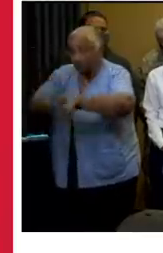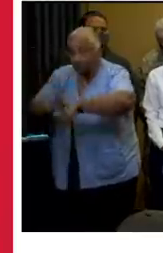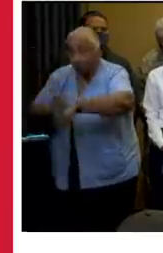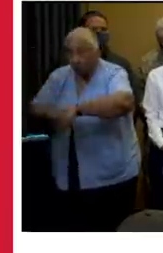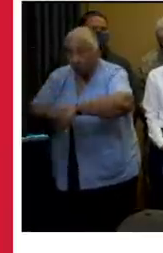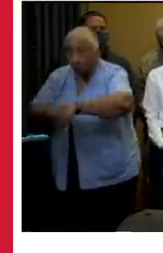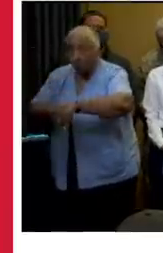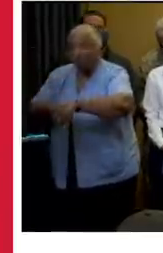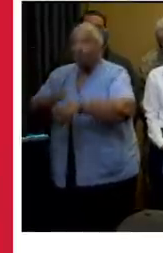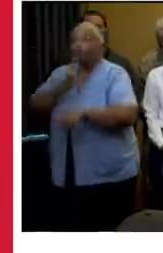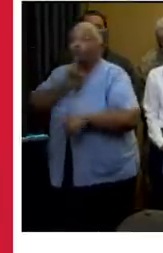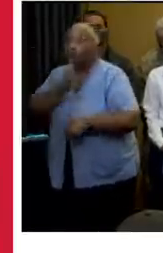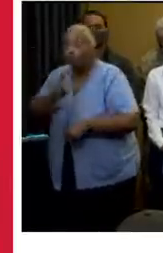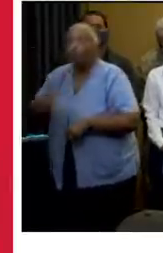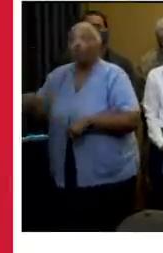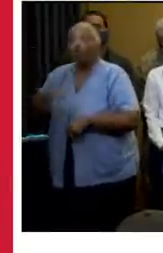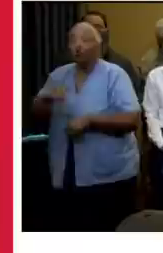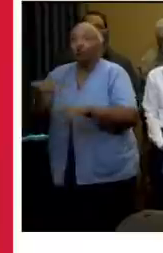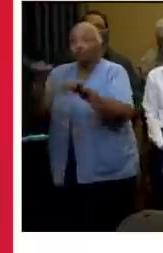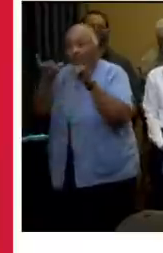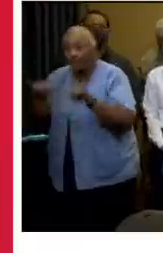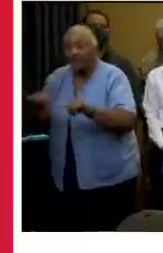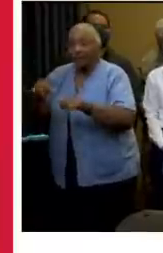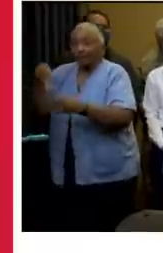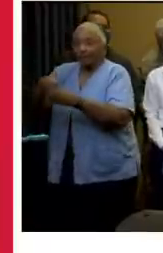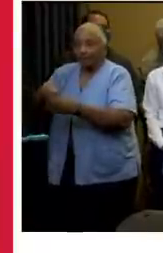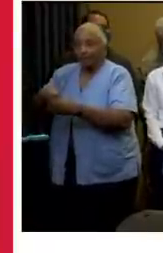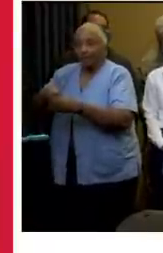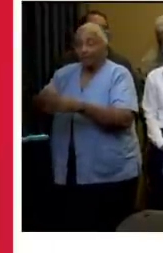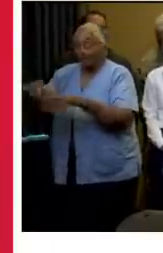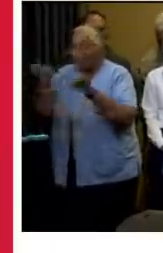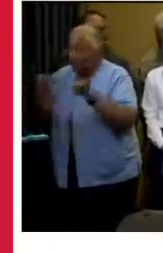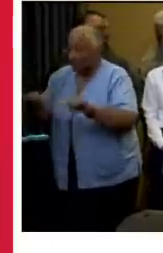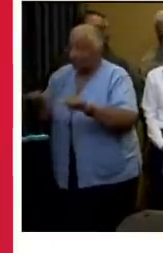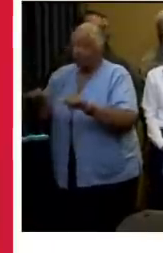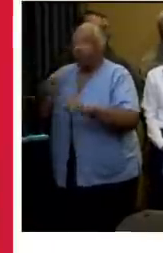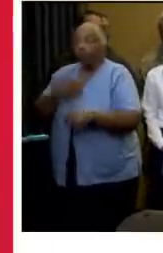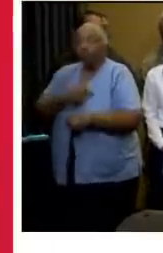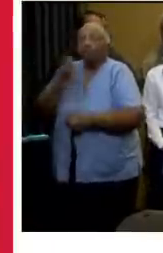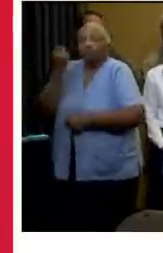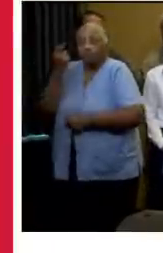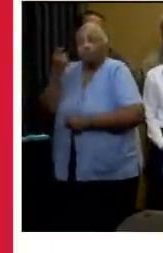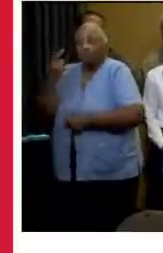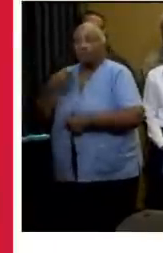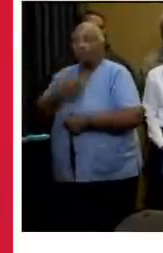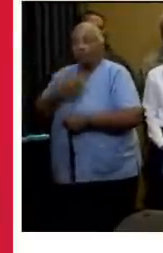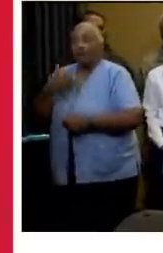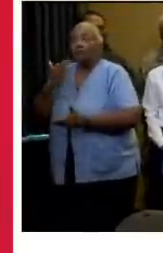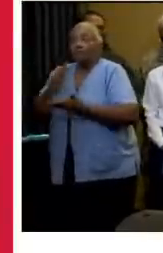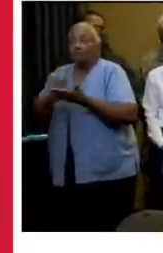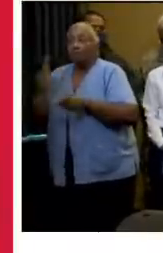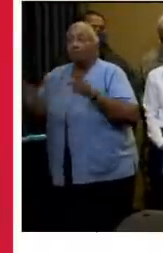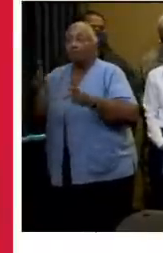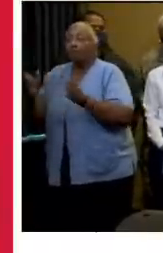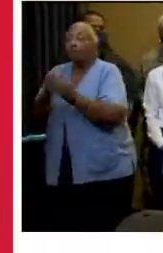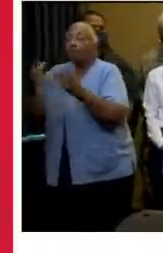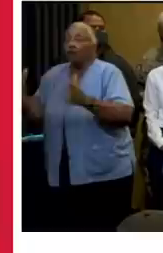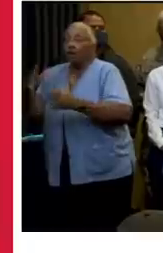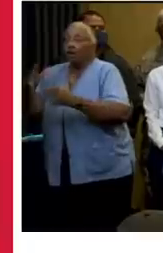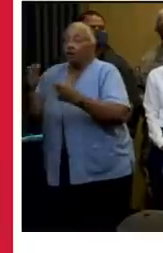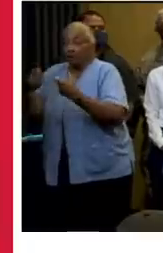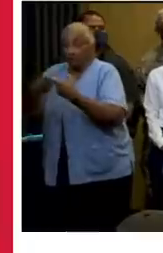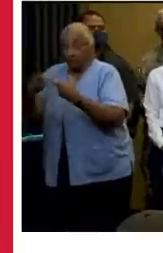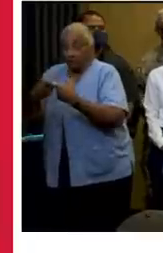Ensure that you shelter in place. You hunker down. We understand that we have residents that are now without power.